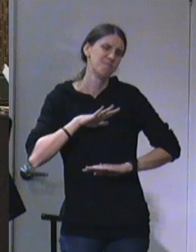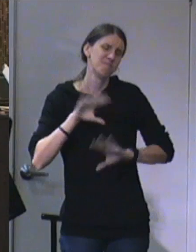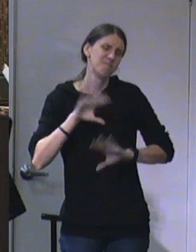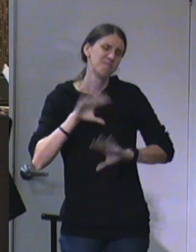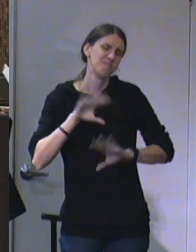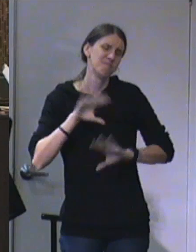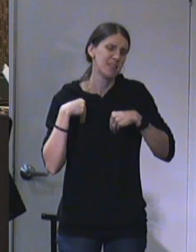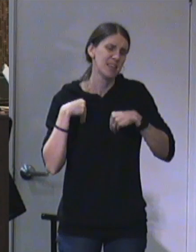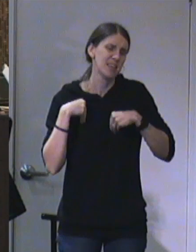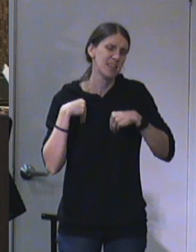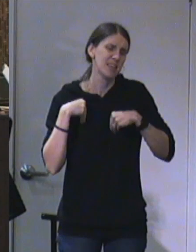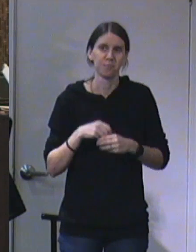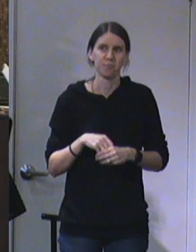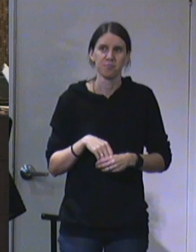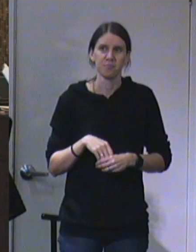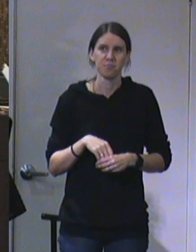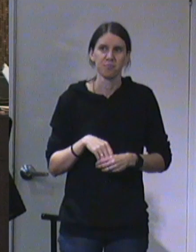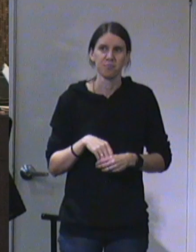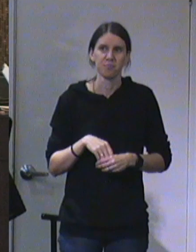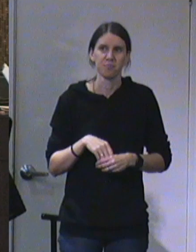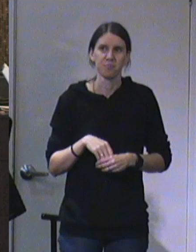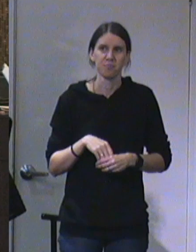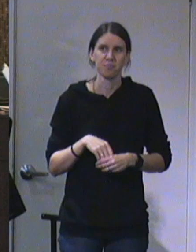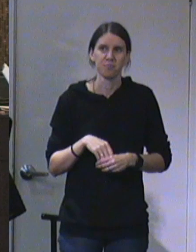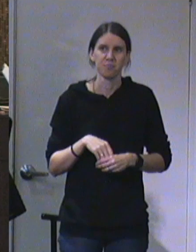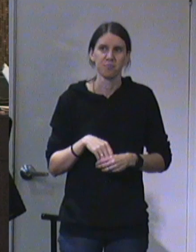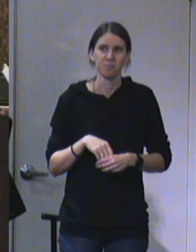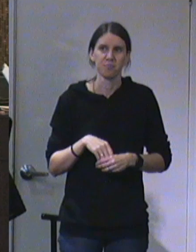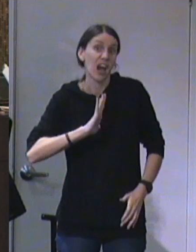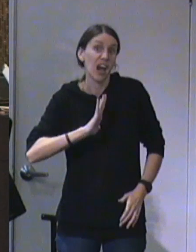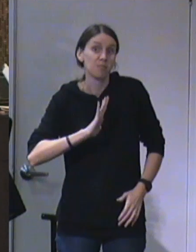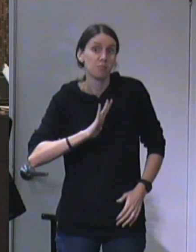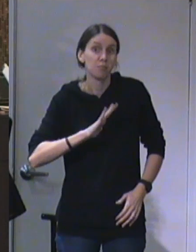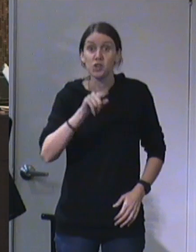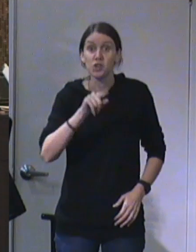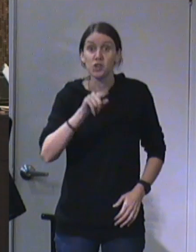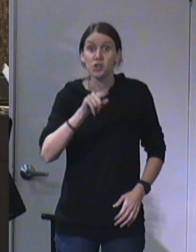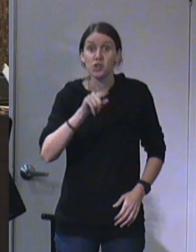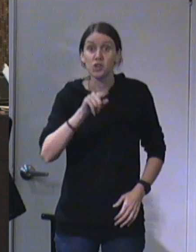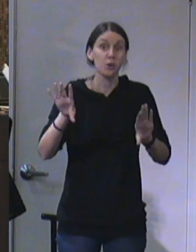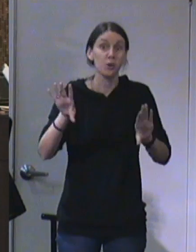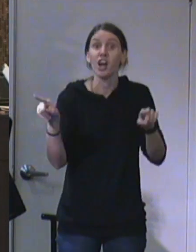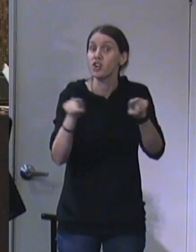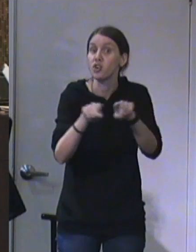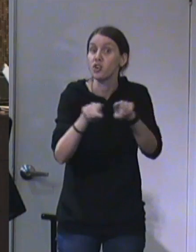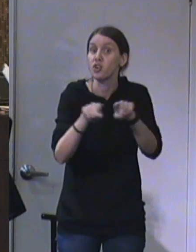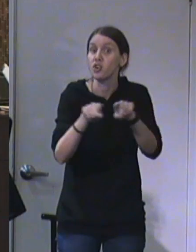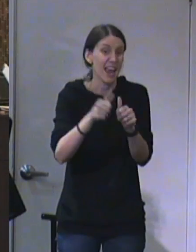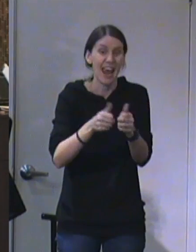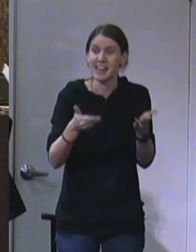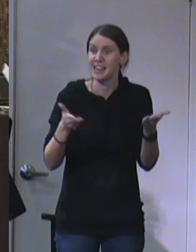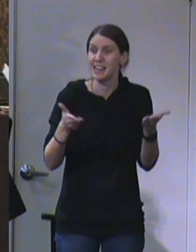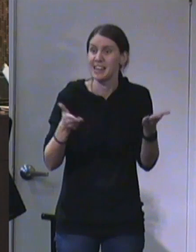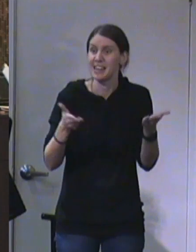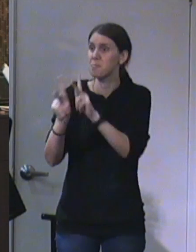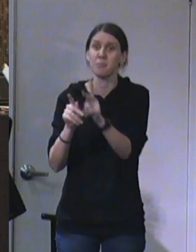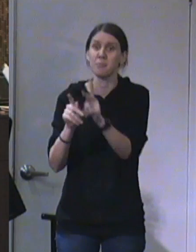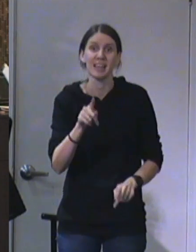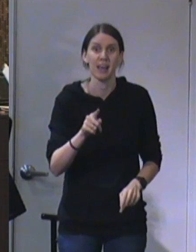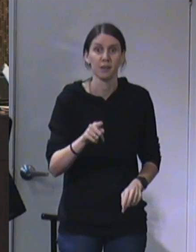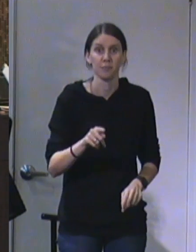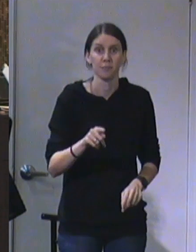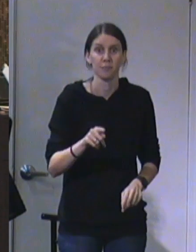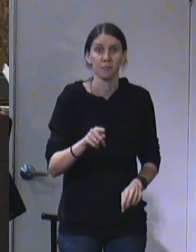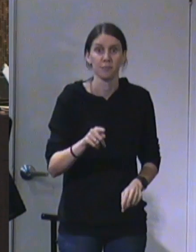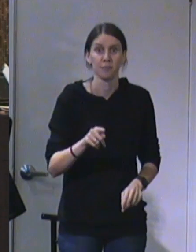acceptance, he wants, and anything goes, because you have to accept anybody for whatever sin they're involved in, what you call sin, because